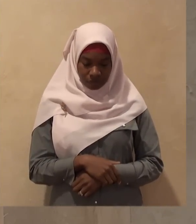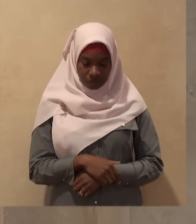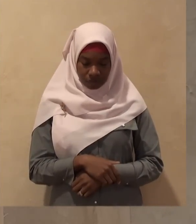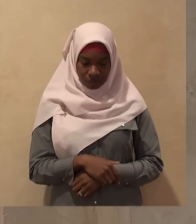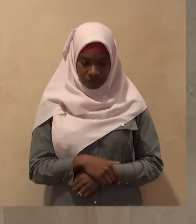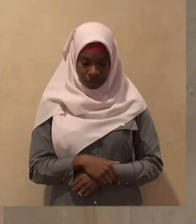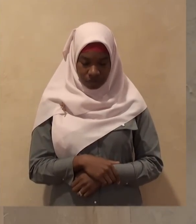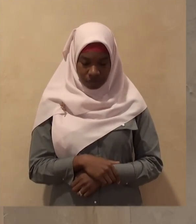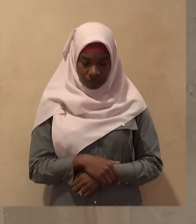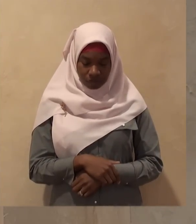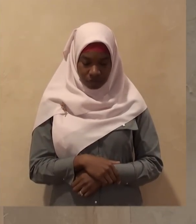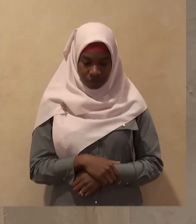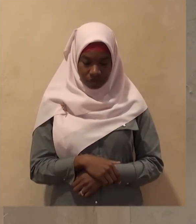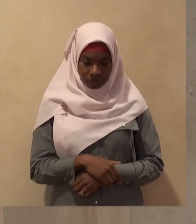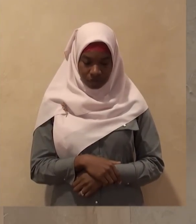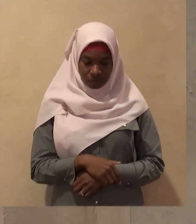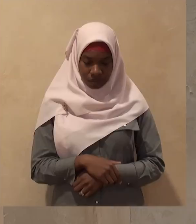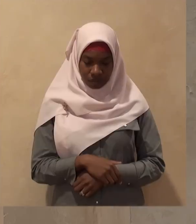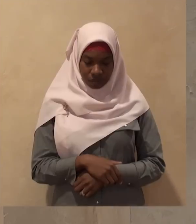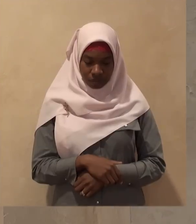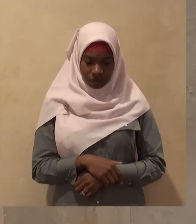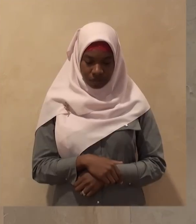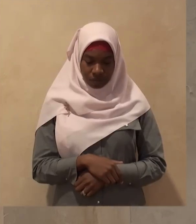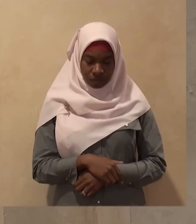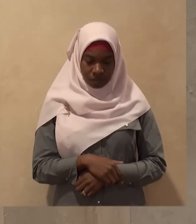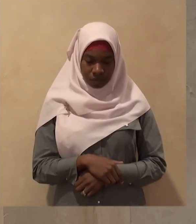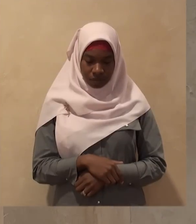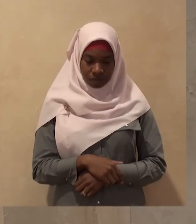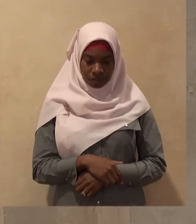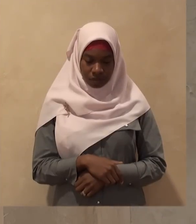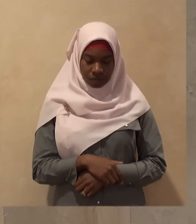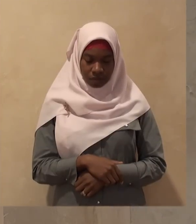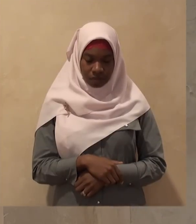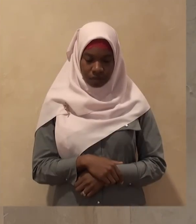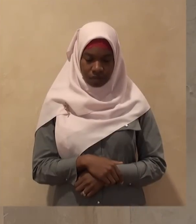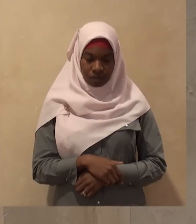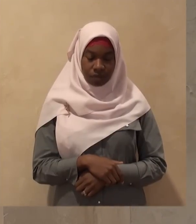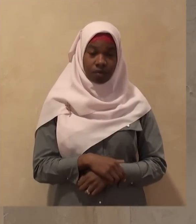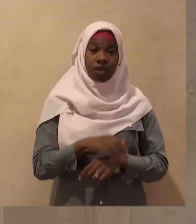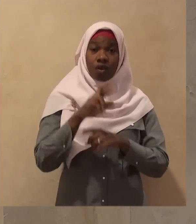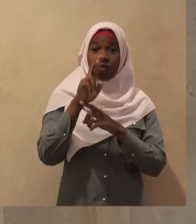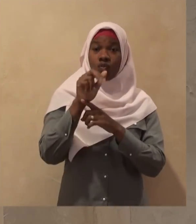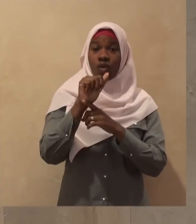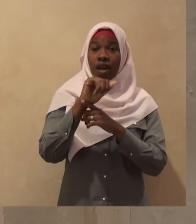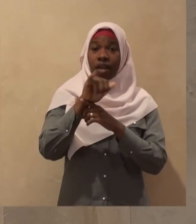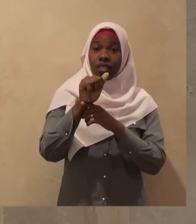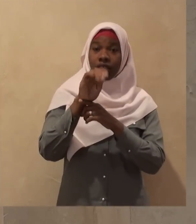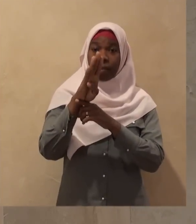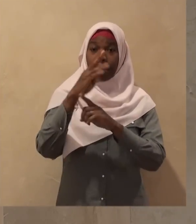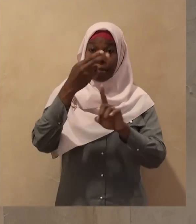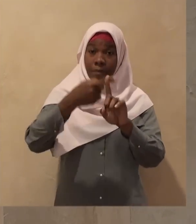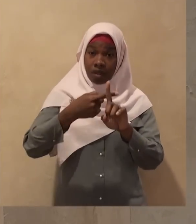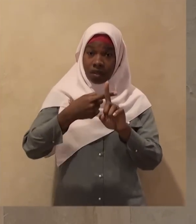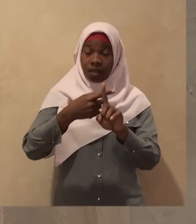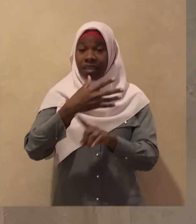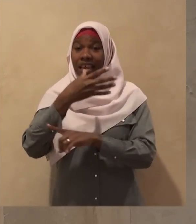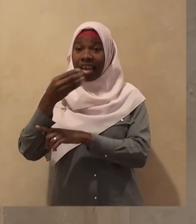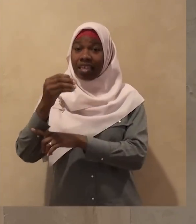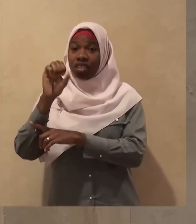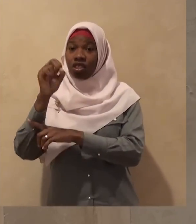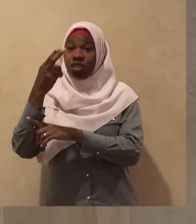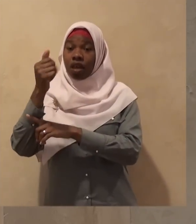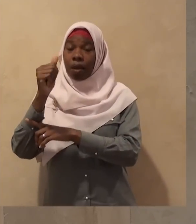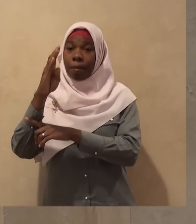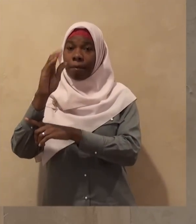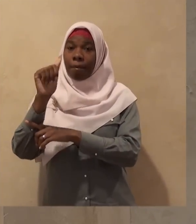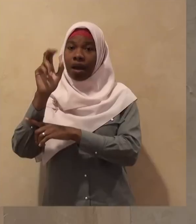Oh Allah make the months of Rajab and Shaaban blessed for us and let us reach the month